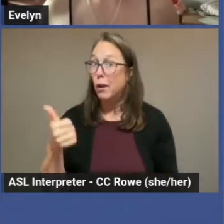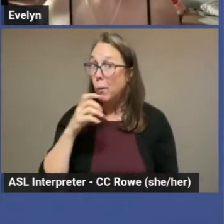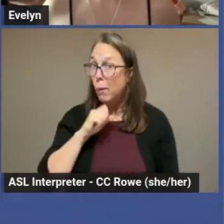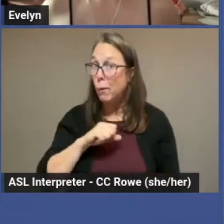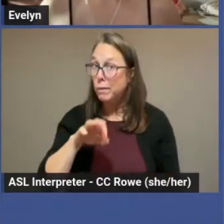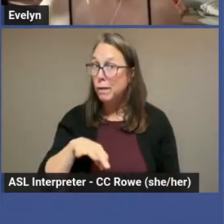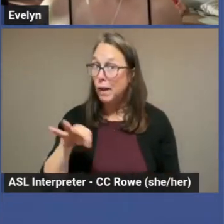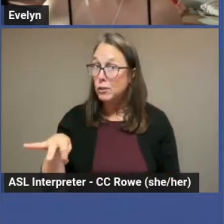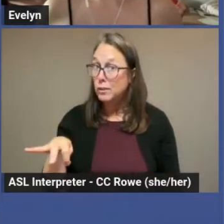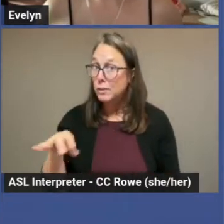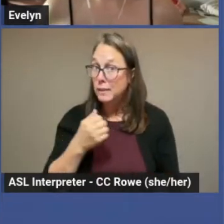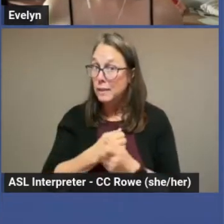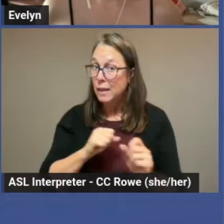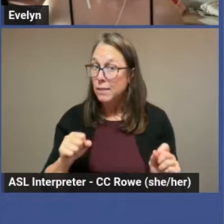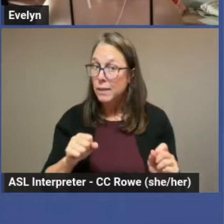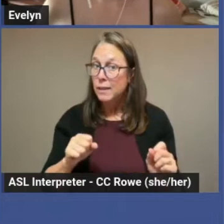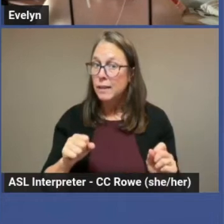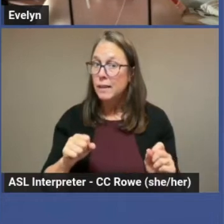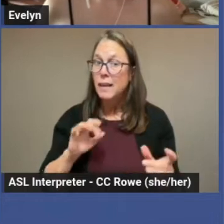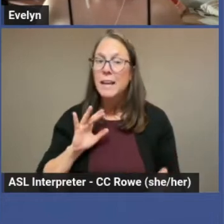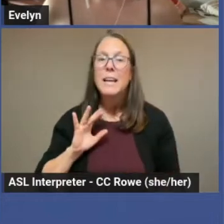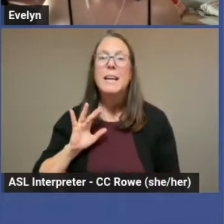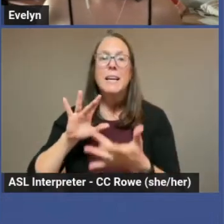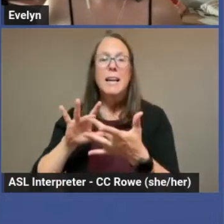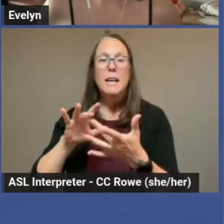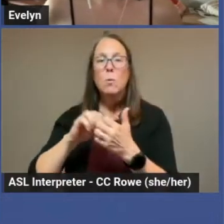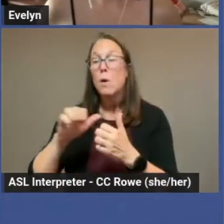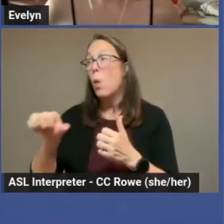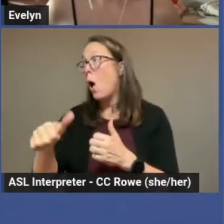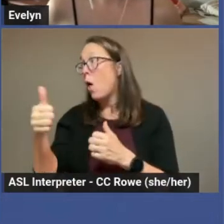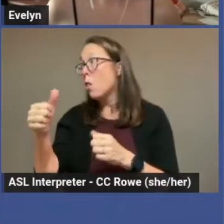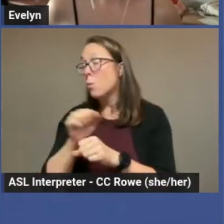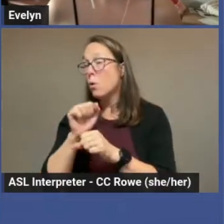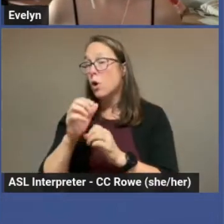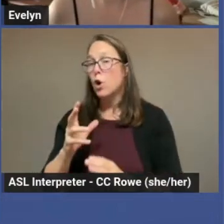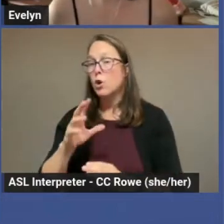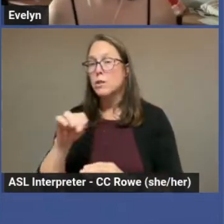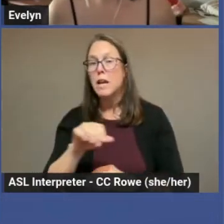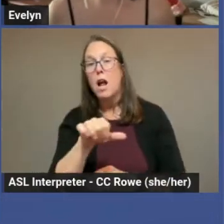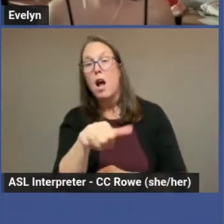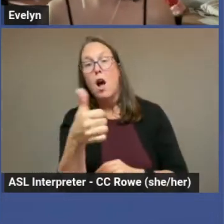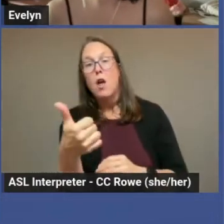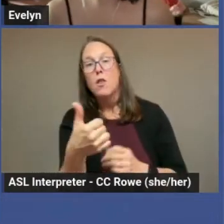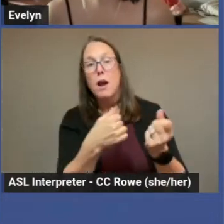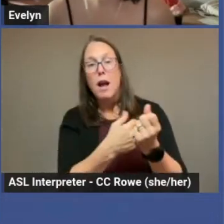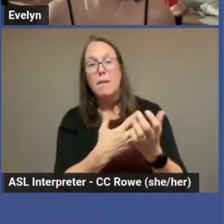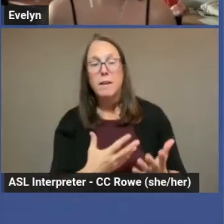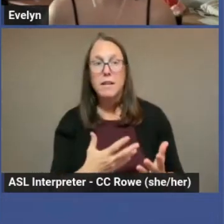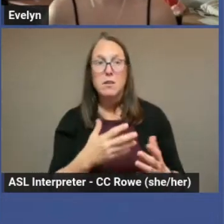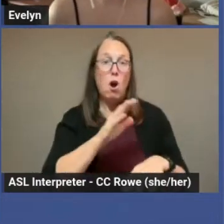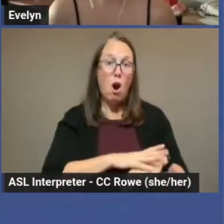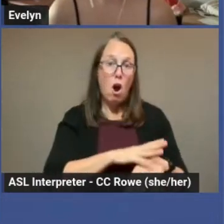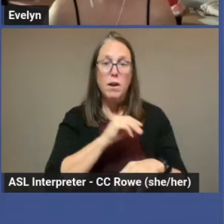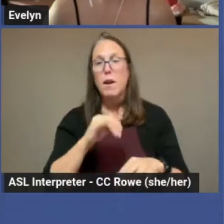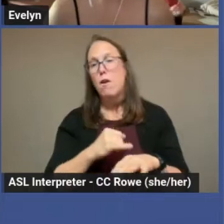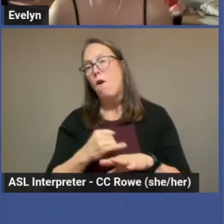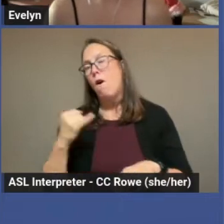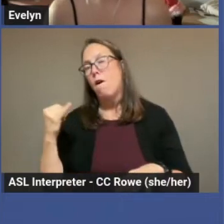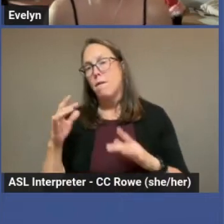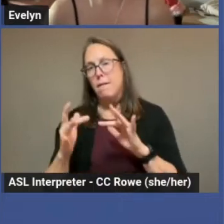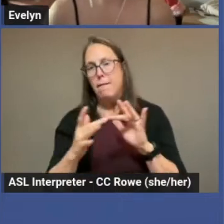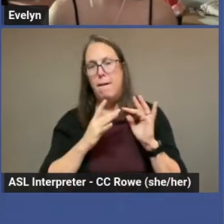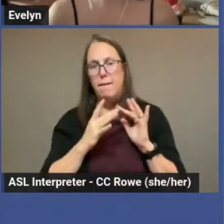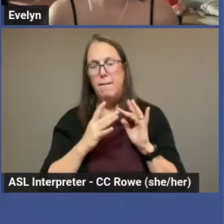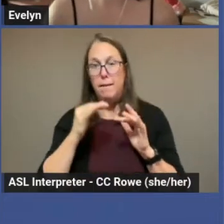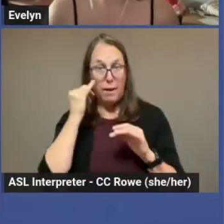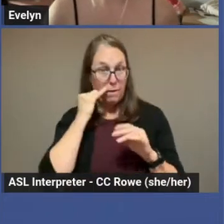is connecting with other workers and advocates online and offline. Make sure that if